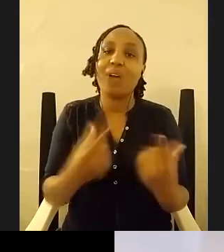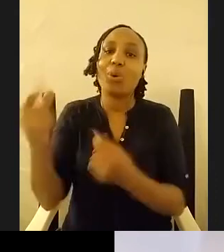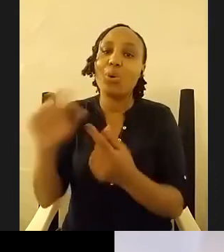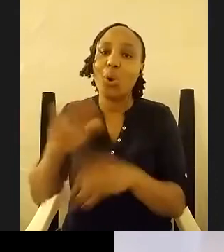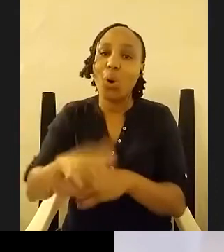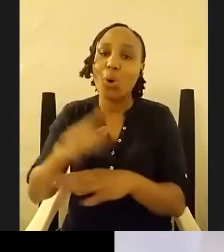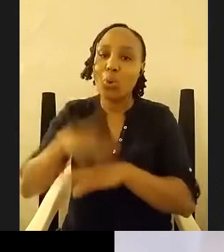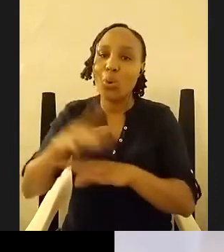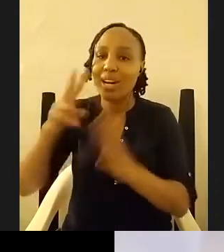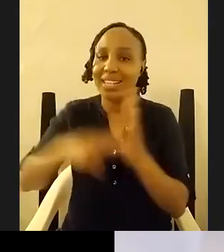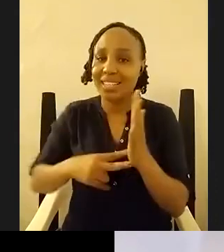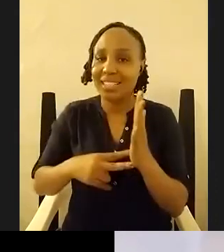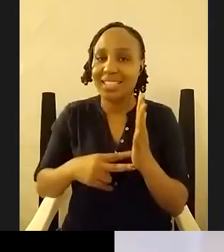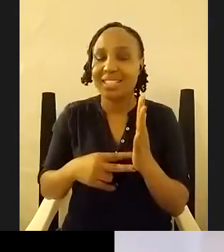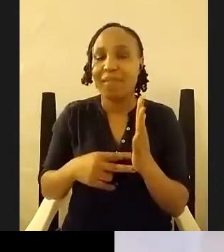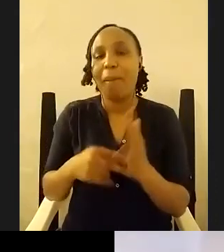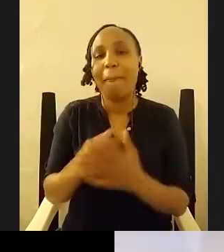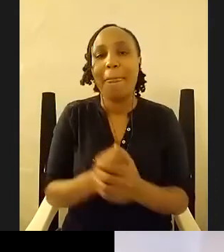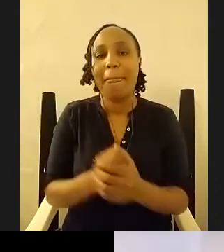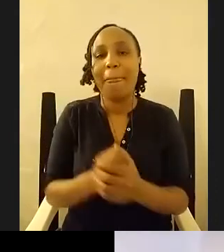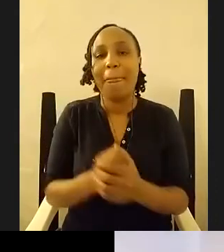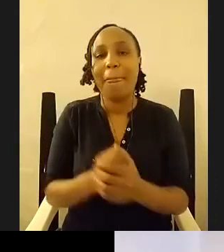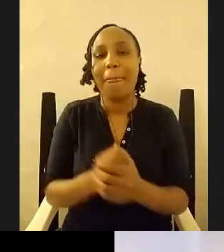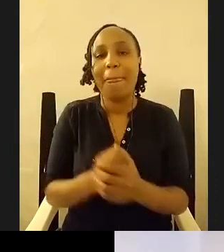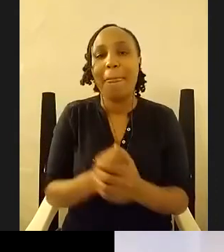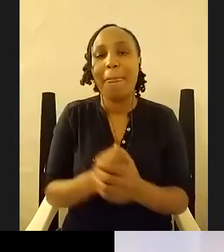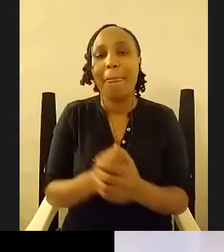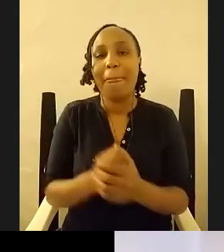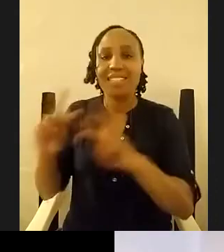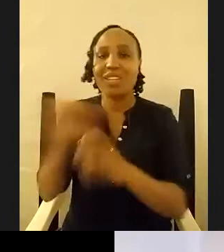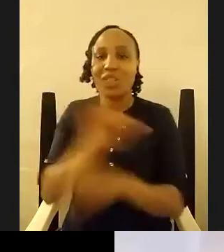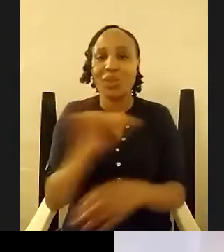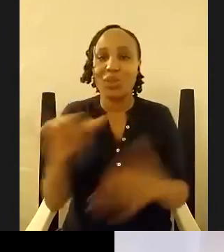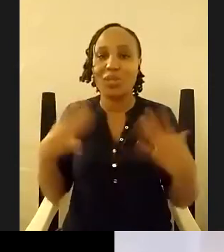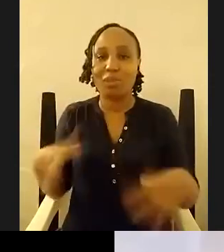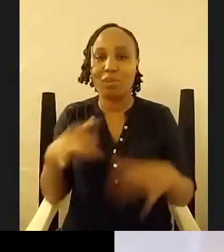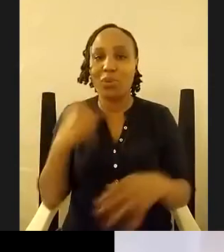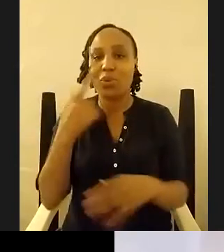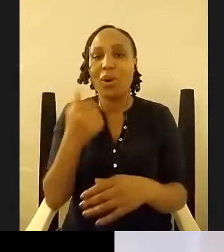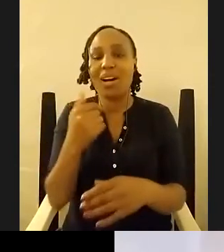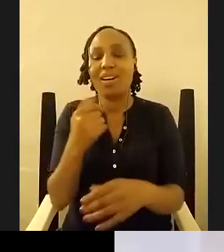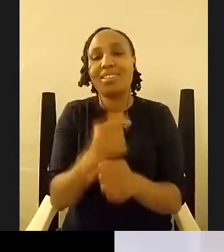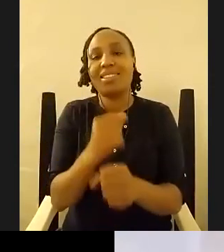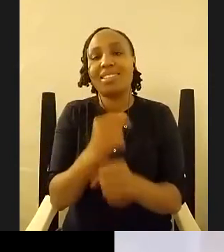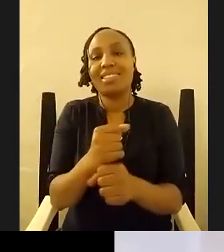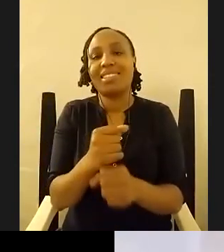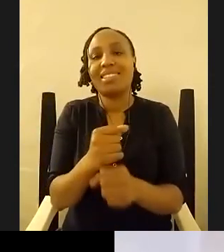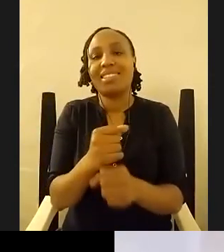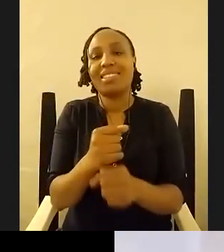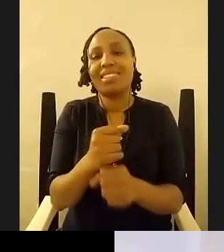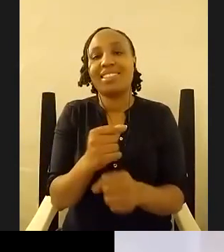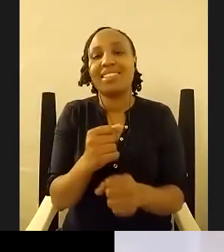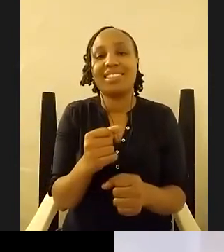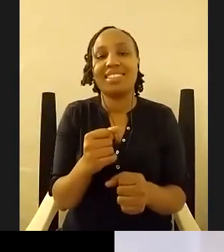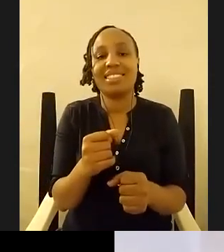and hunting those people who are giving you one star and saying so so one uh i